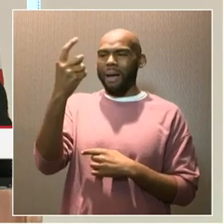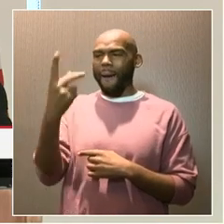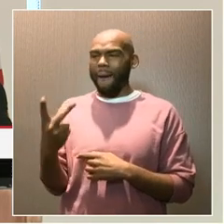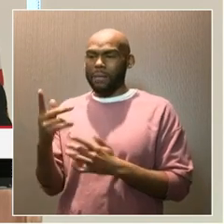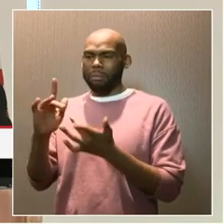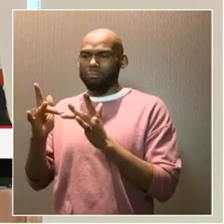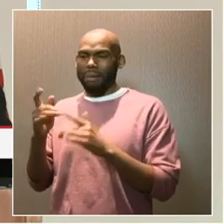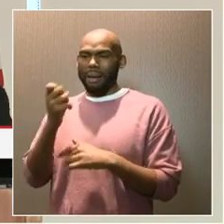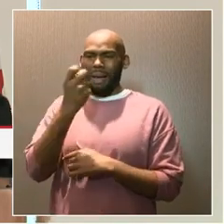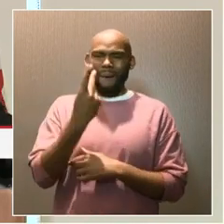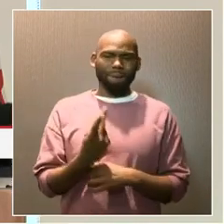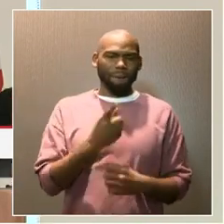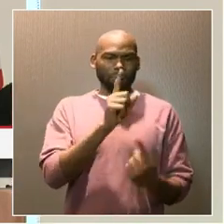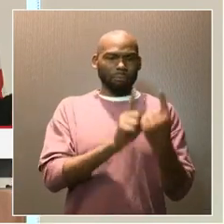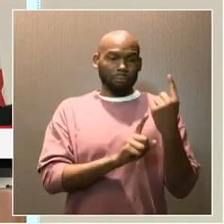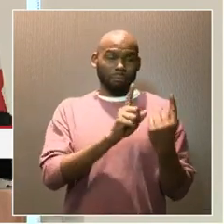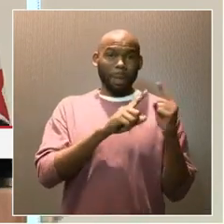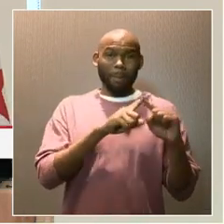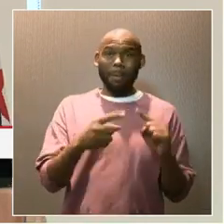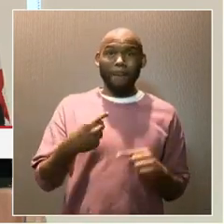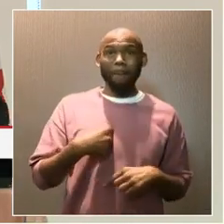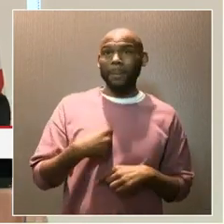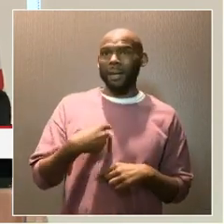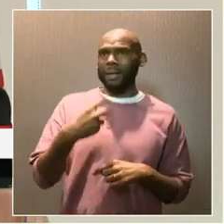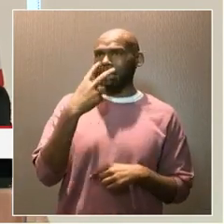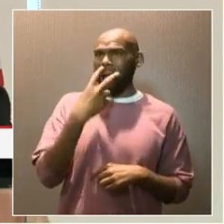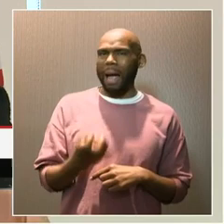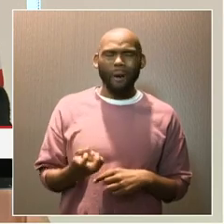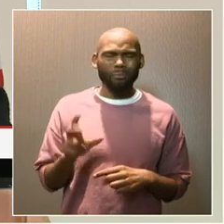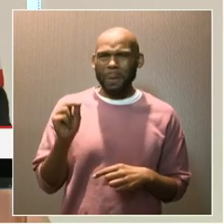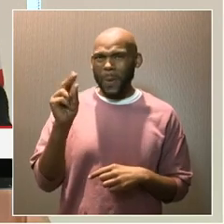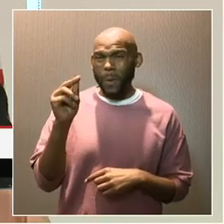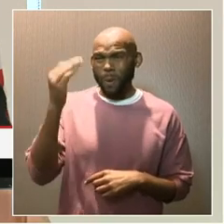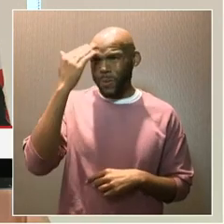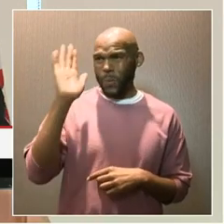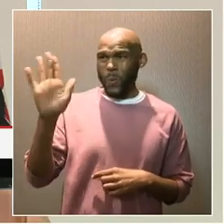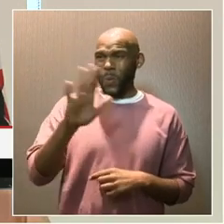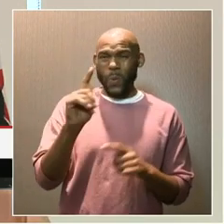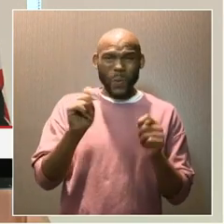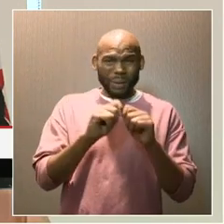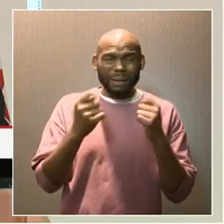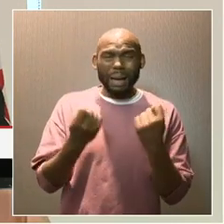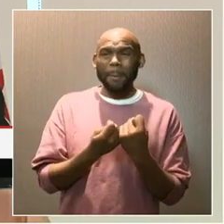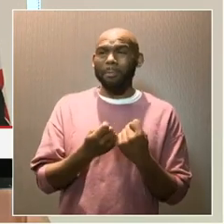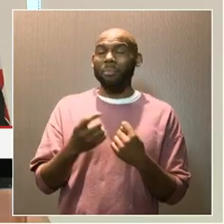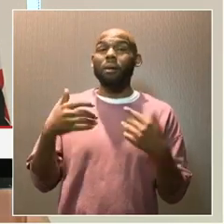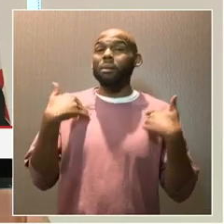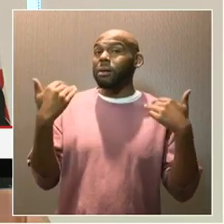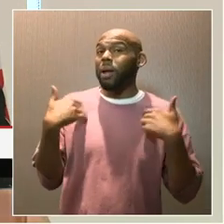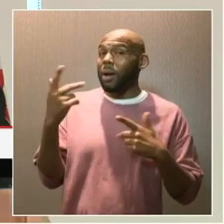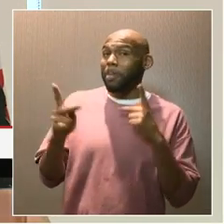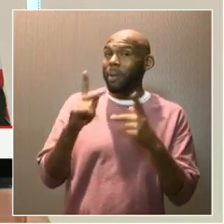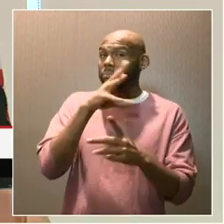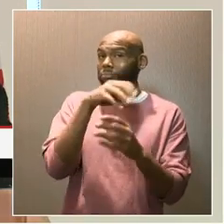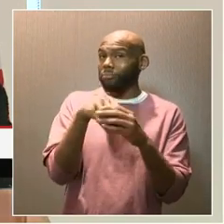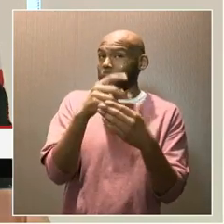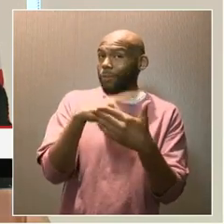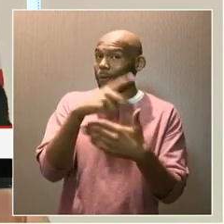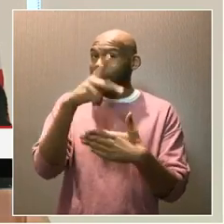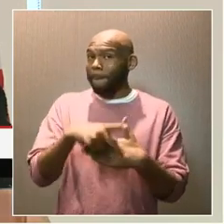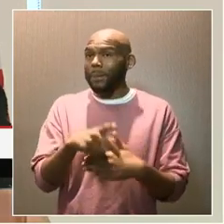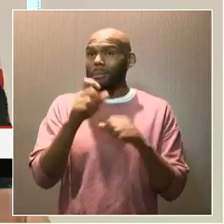doubt in my mind that not only can Ms. Freeman and her team, but that the young people who were in the program